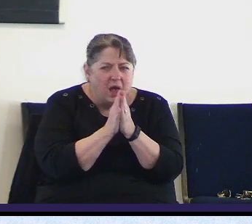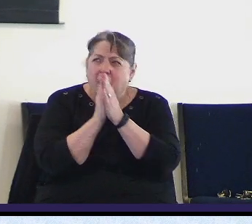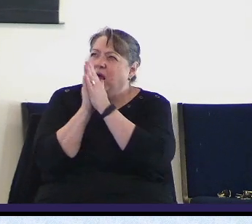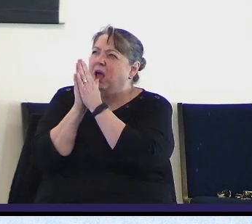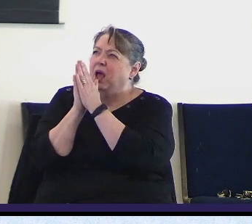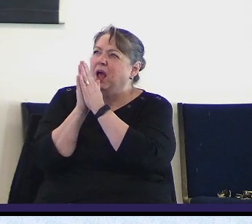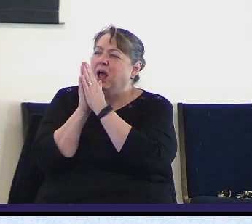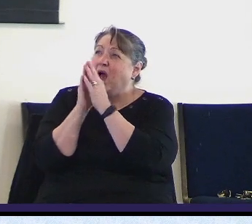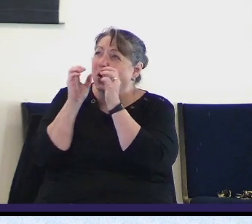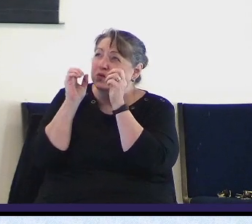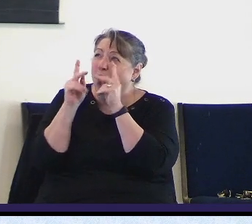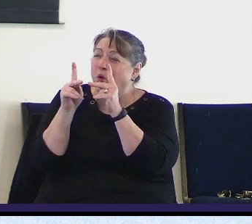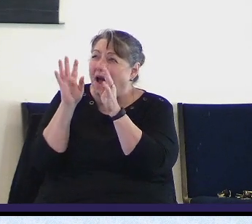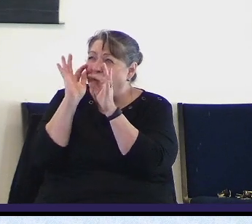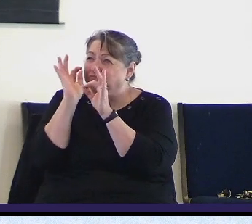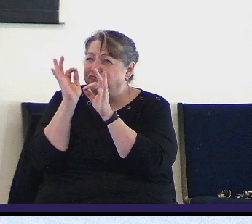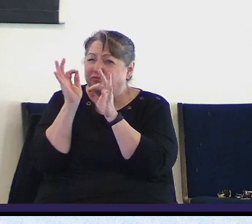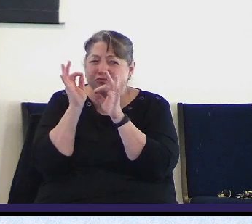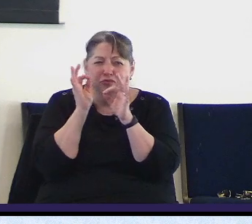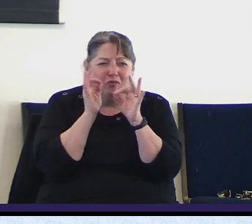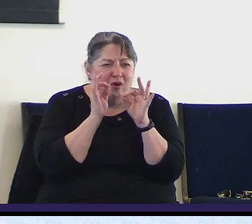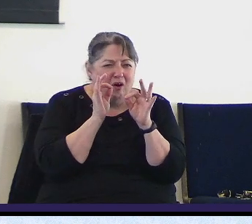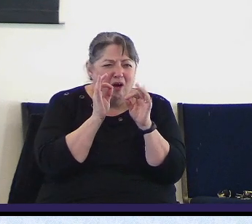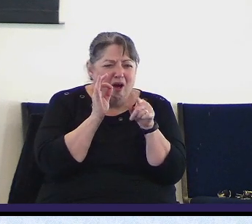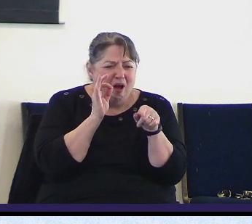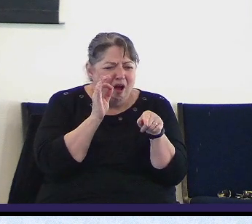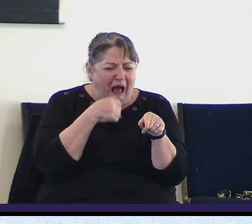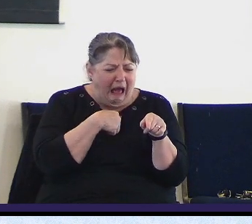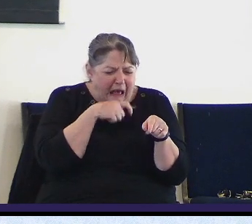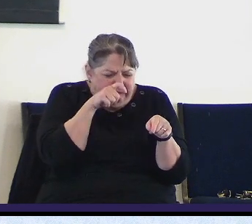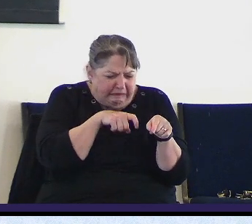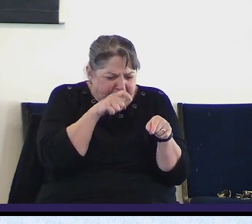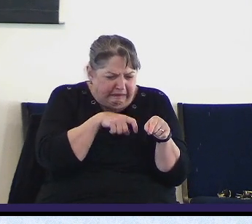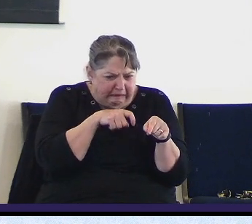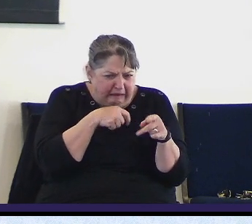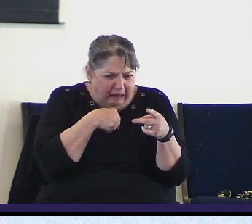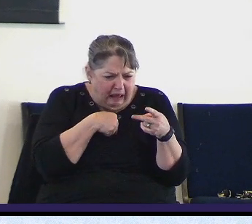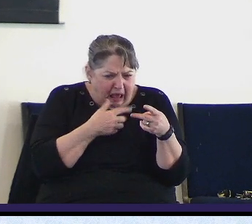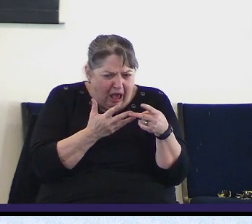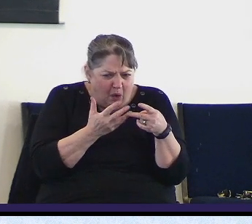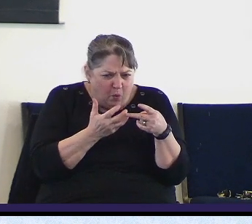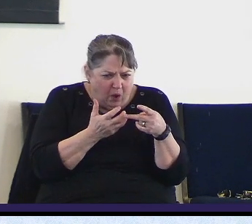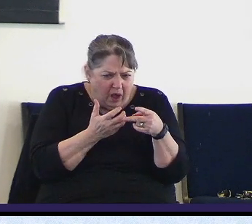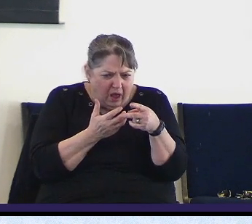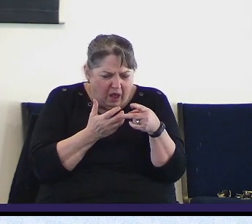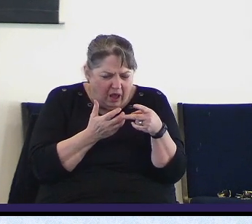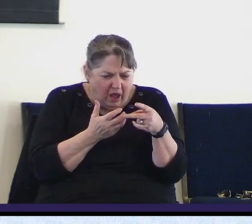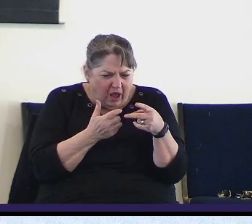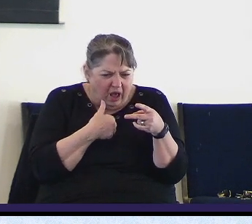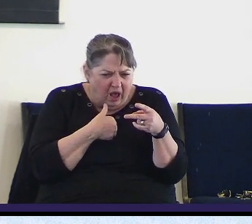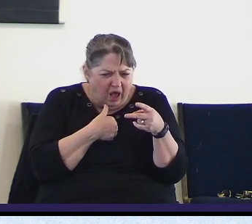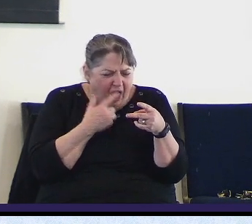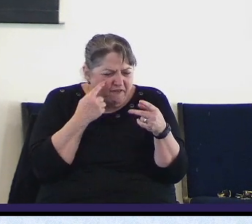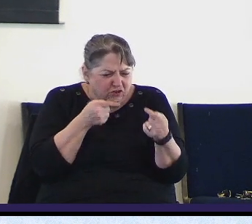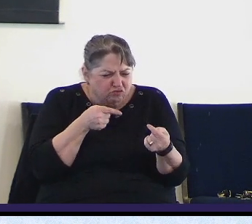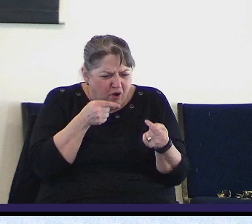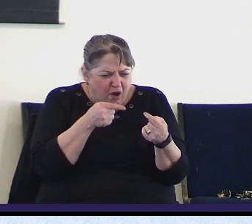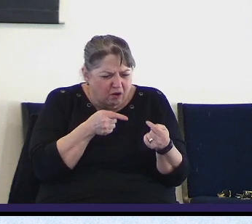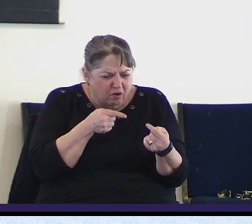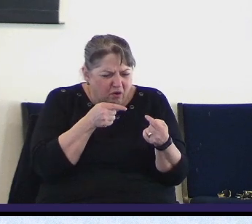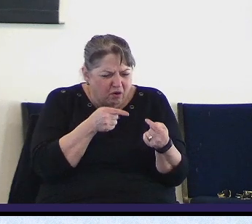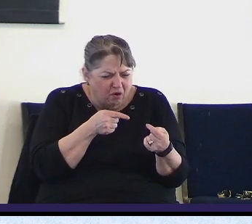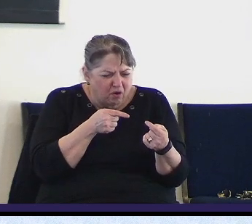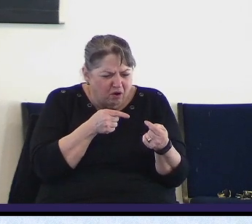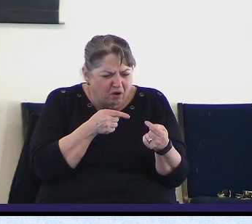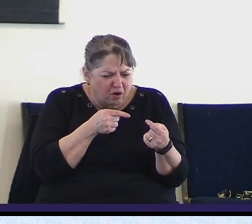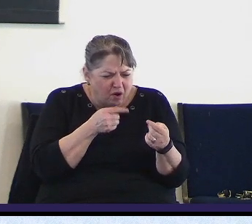the focus of prayer from what I need or for my dilemma or my challenge or my struggle change it from